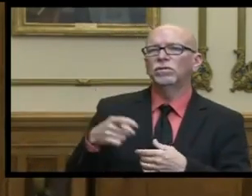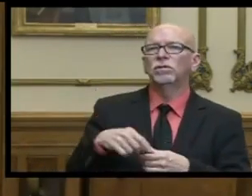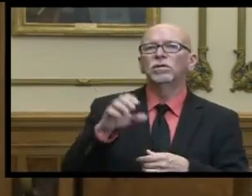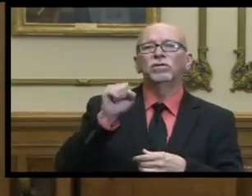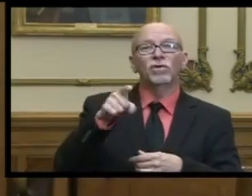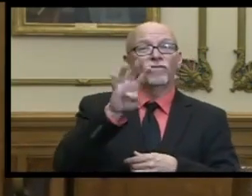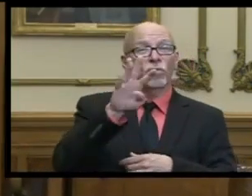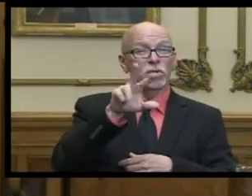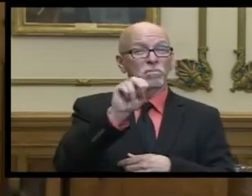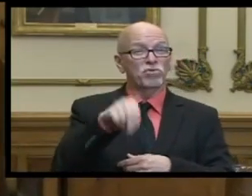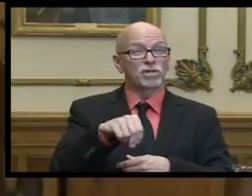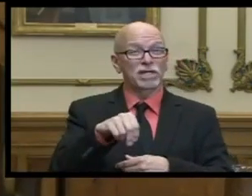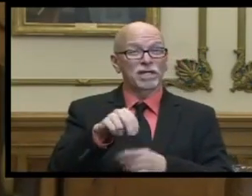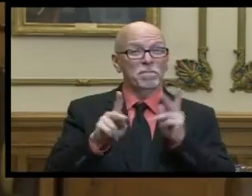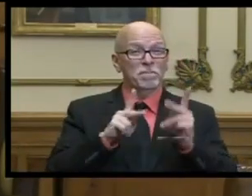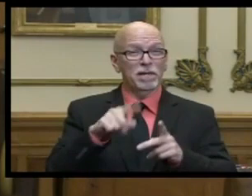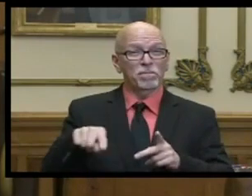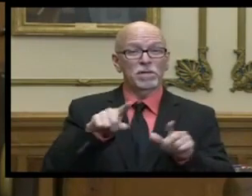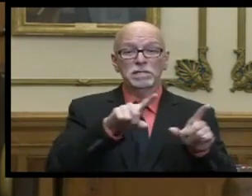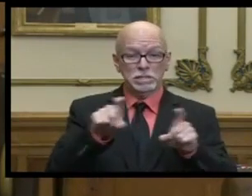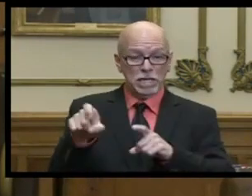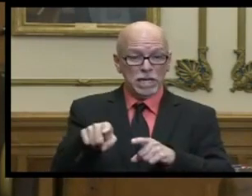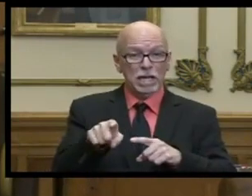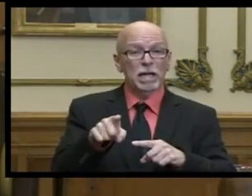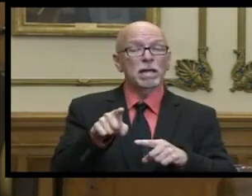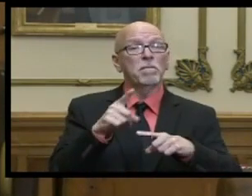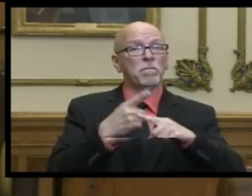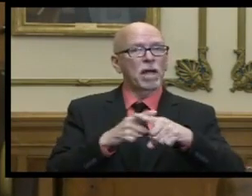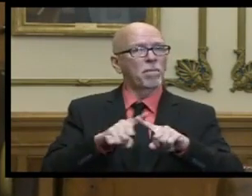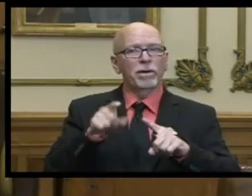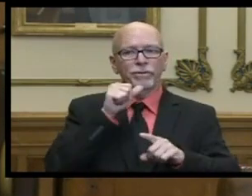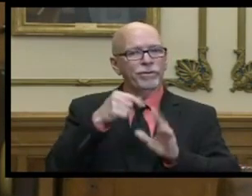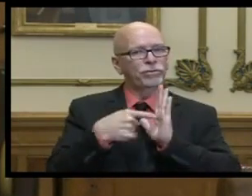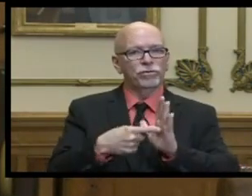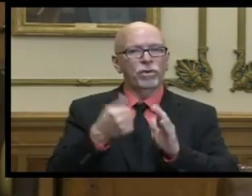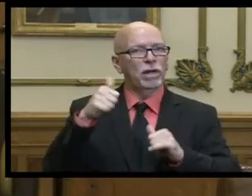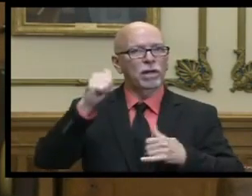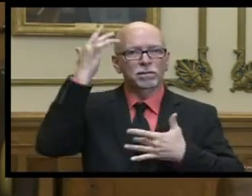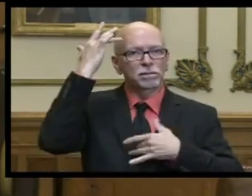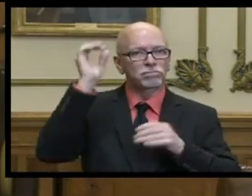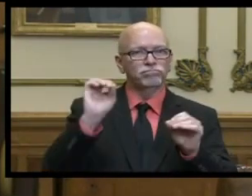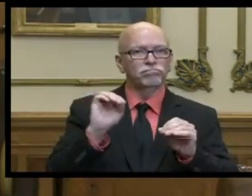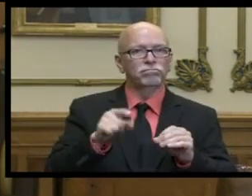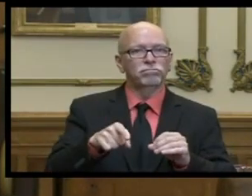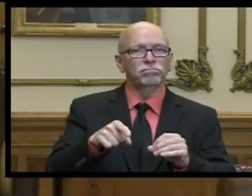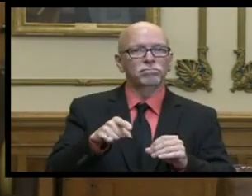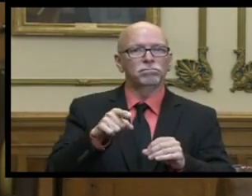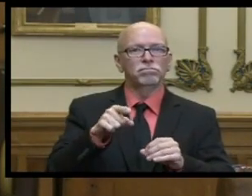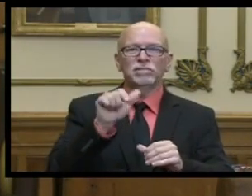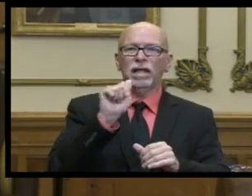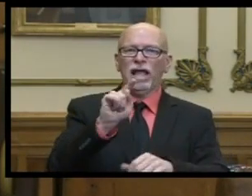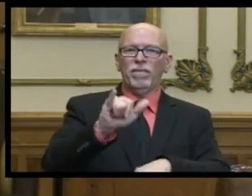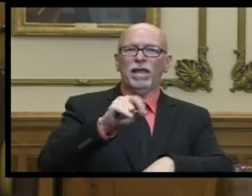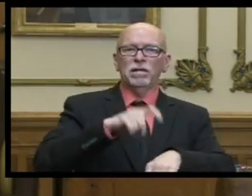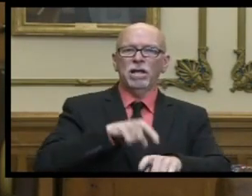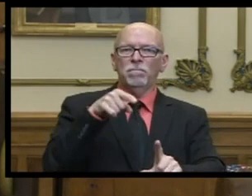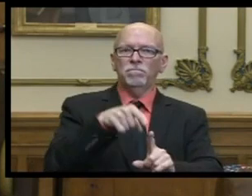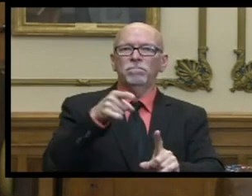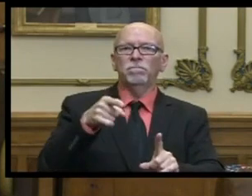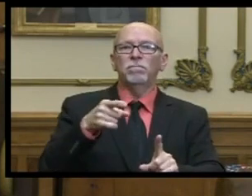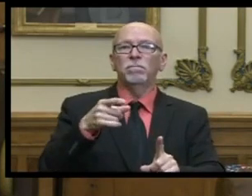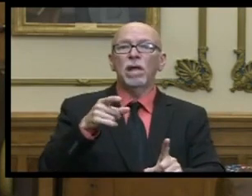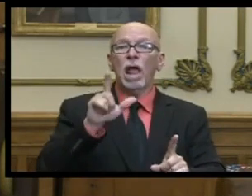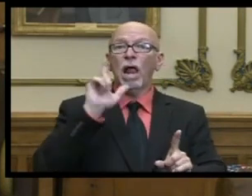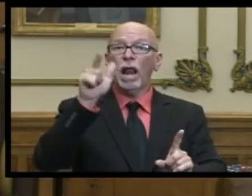so the 43 percent of people that reported none of the symptoms uh at the time of the study was at that time you might